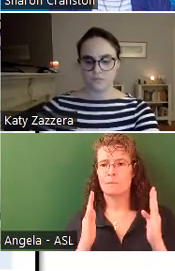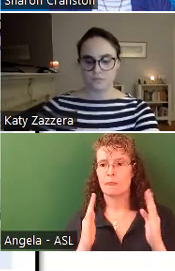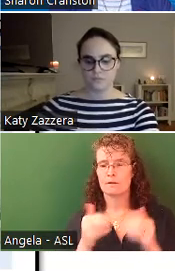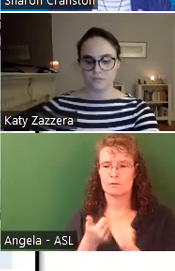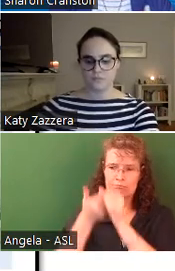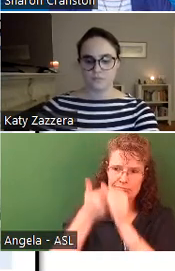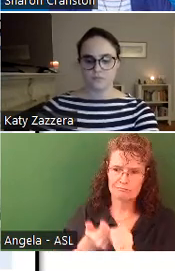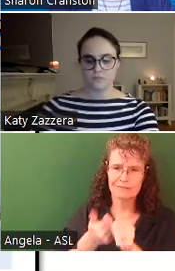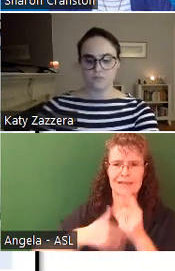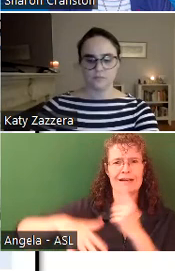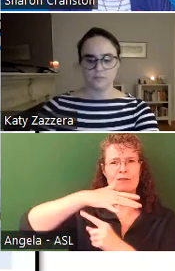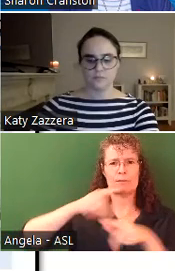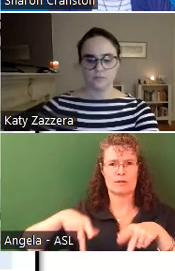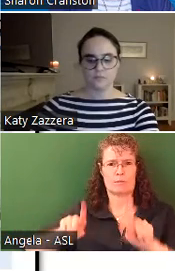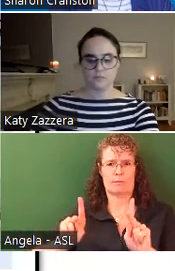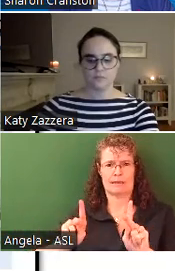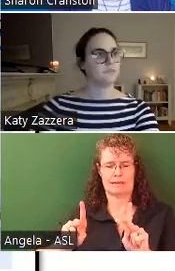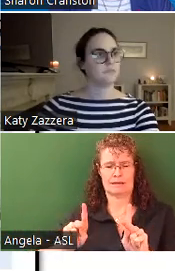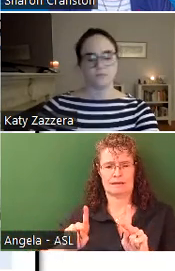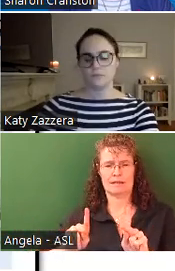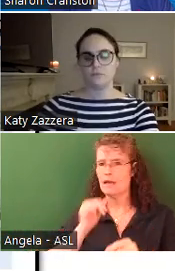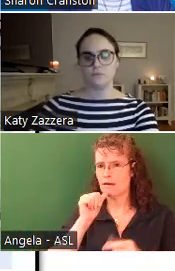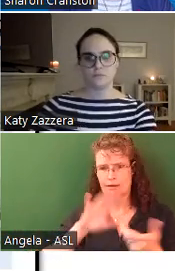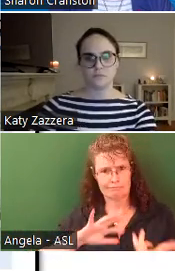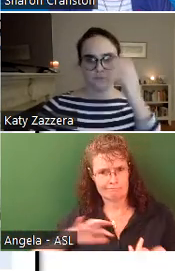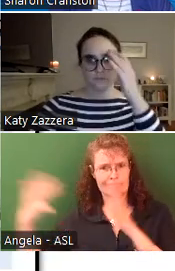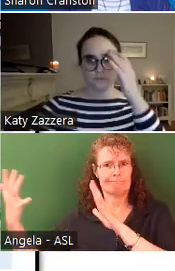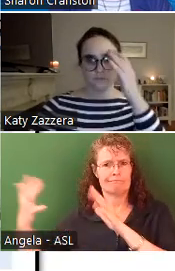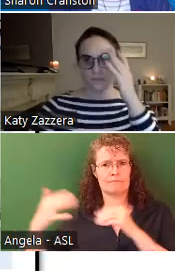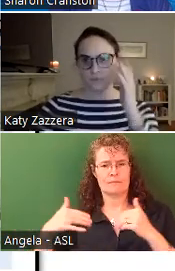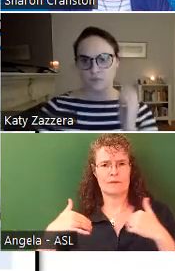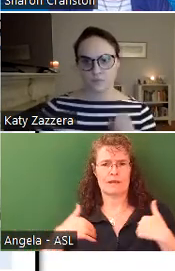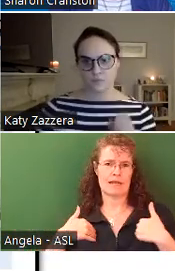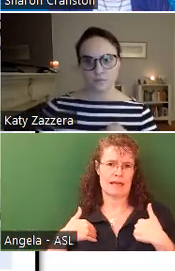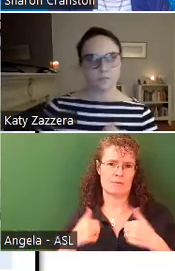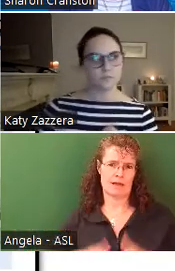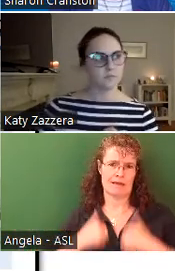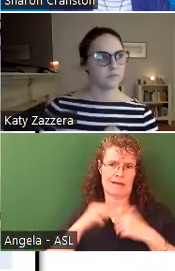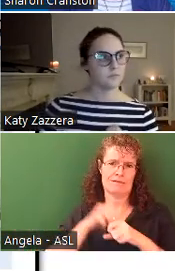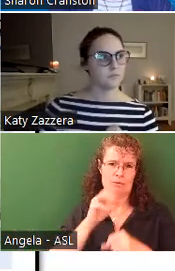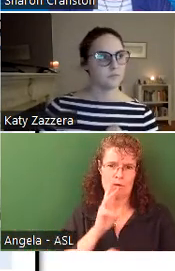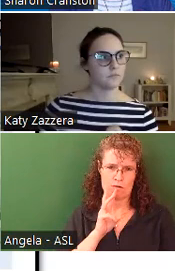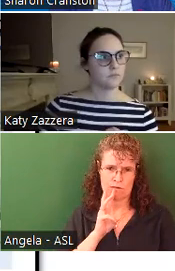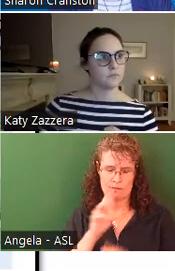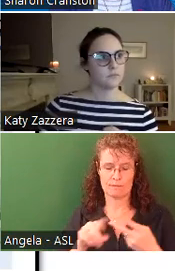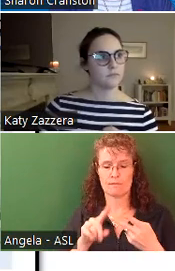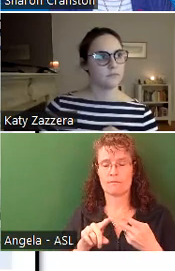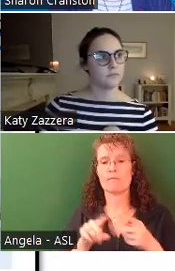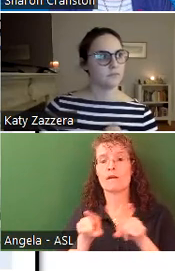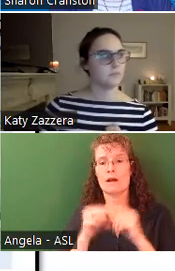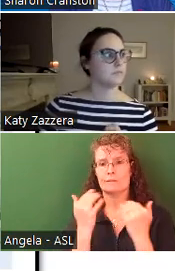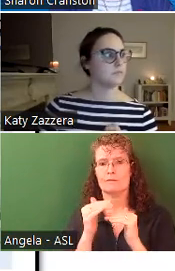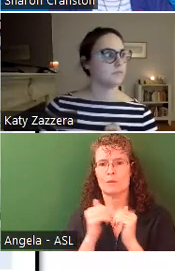with our environmental permitting and not disrupt the aquatic life. And we are also confined by the